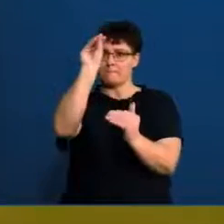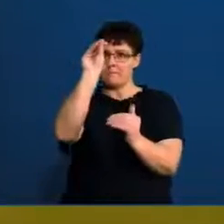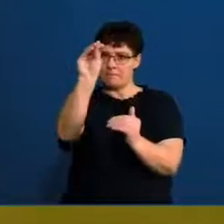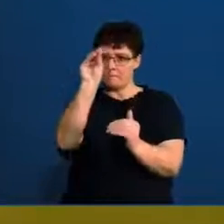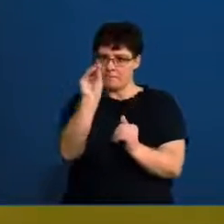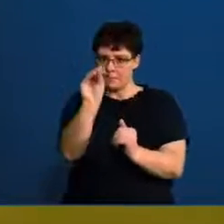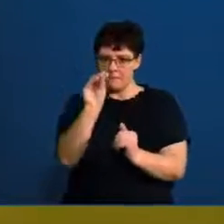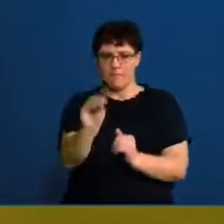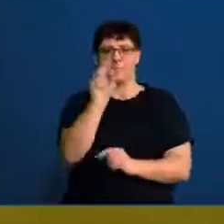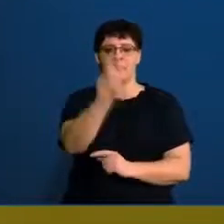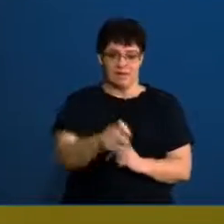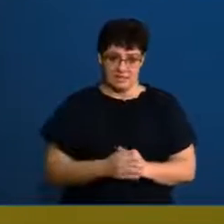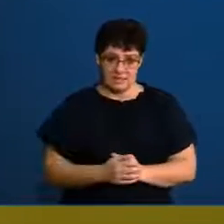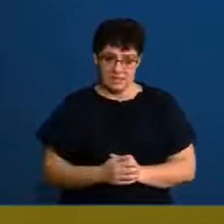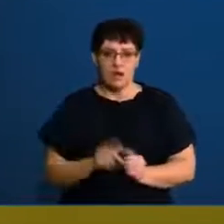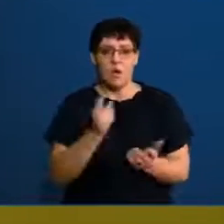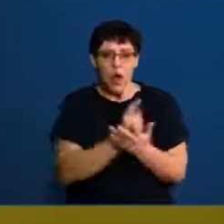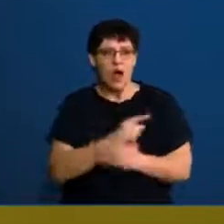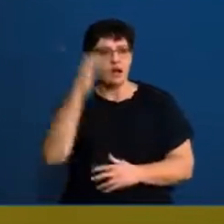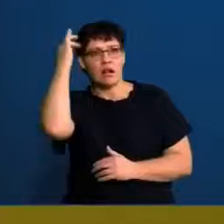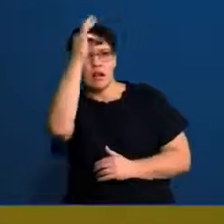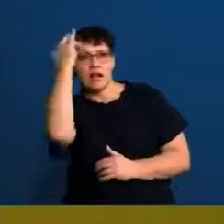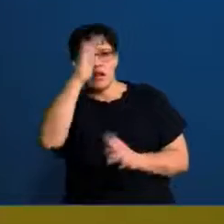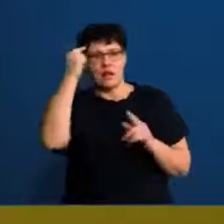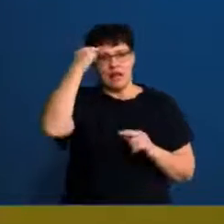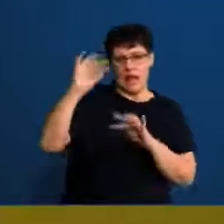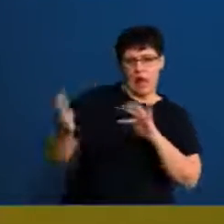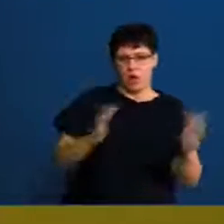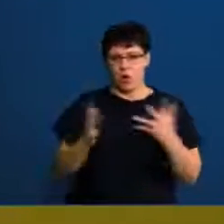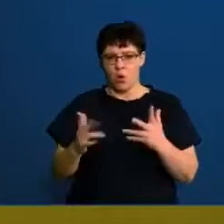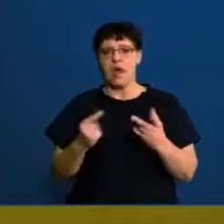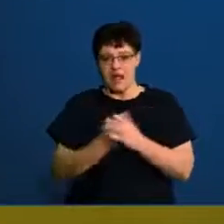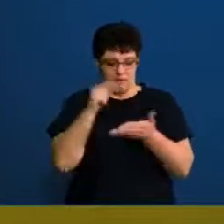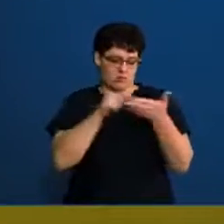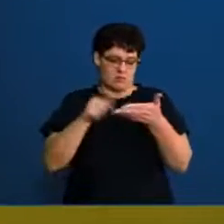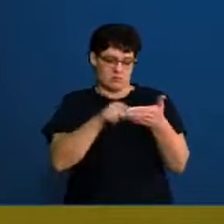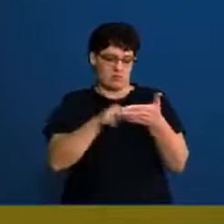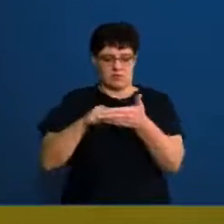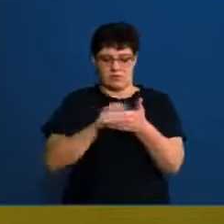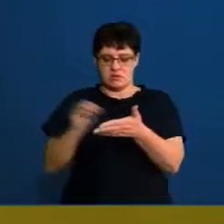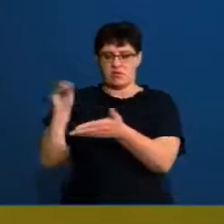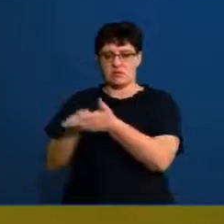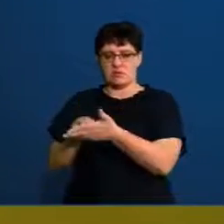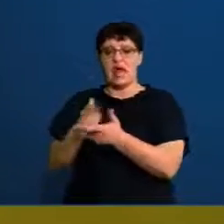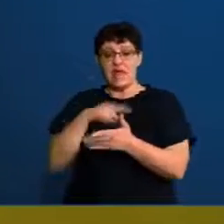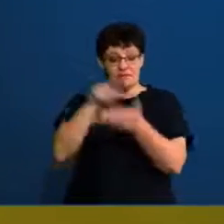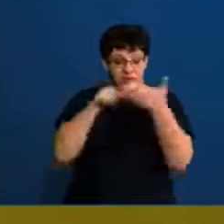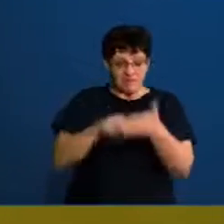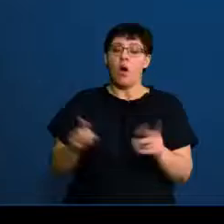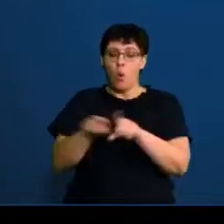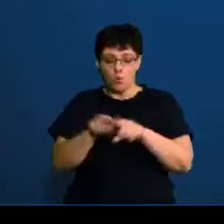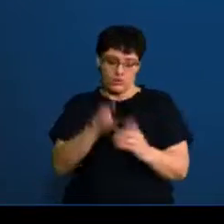They need to know what you were thinking. So if you type it on your calculator, write it in your book.